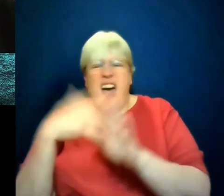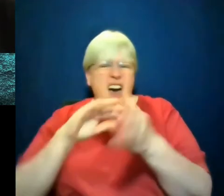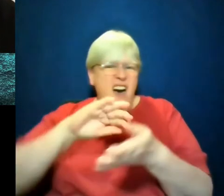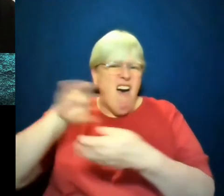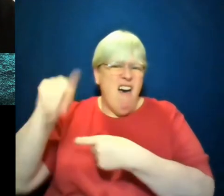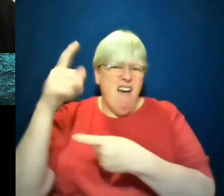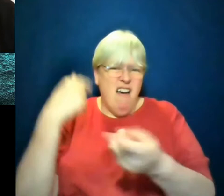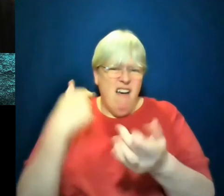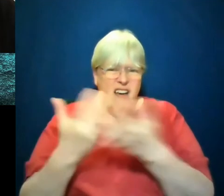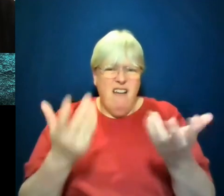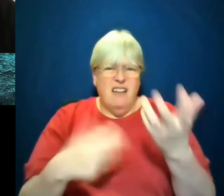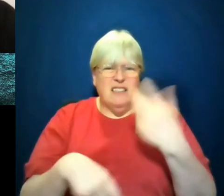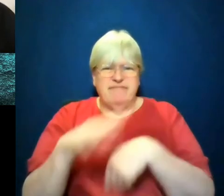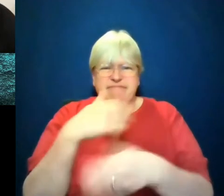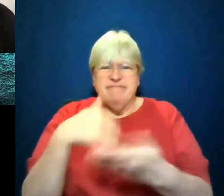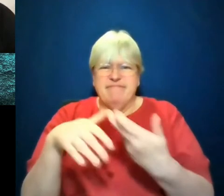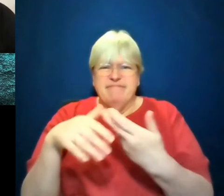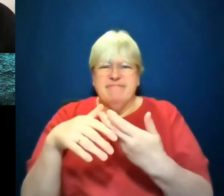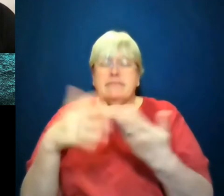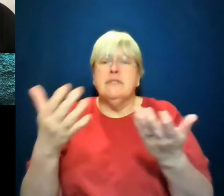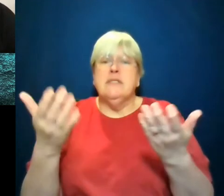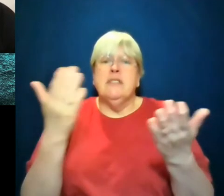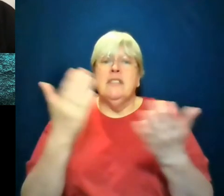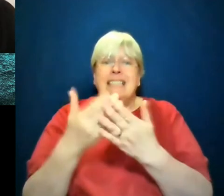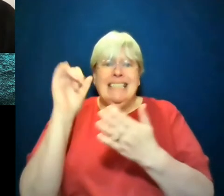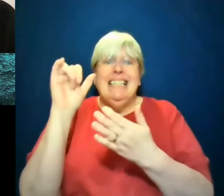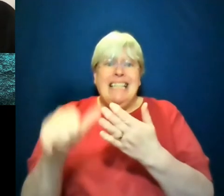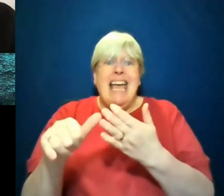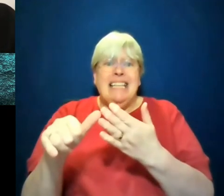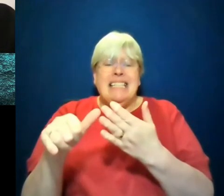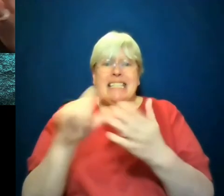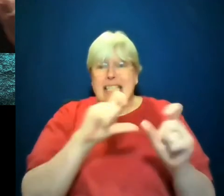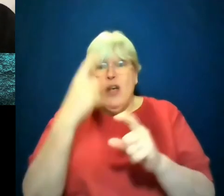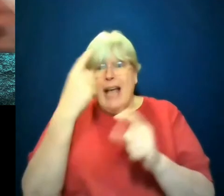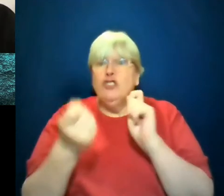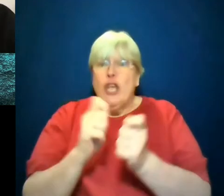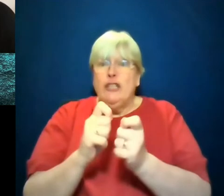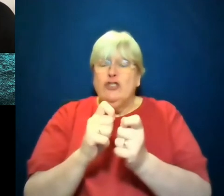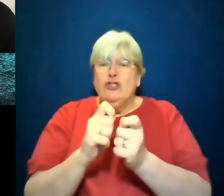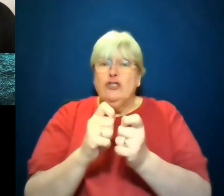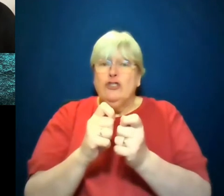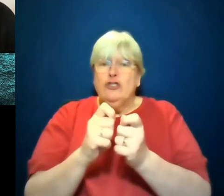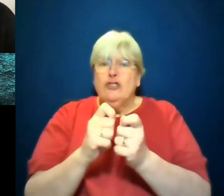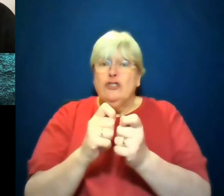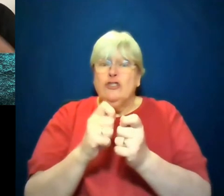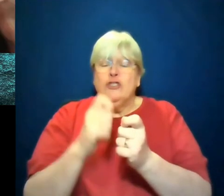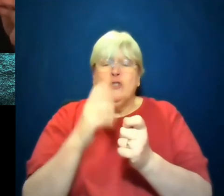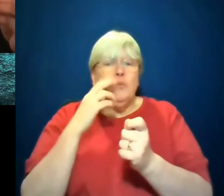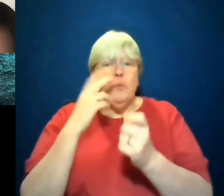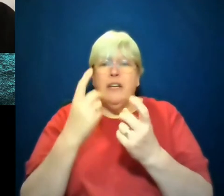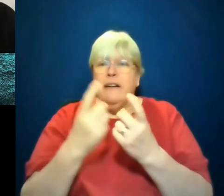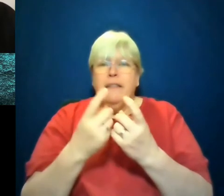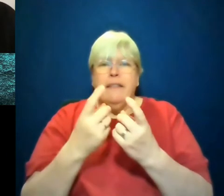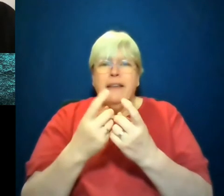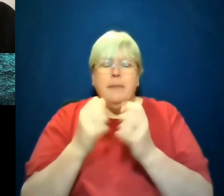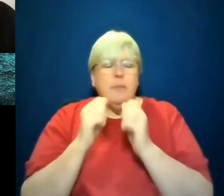And, but yet, and yet it still can make changes. So it's this weird thing of like being grateful for the